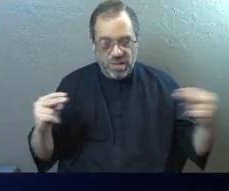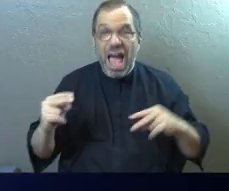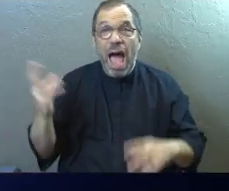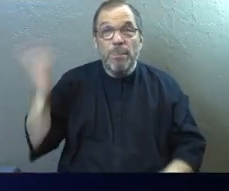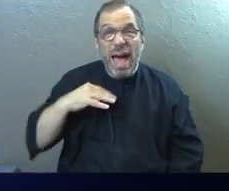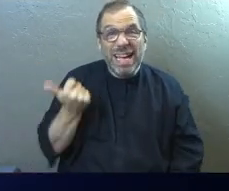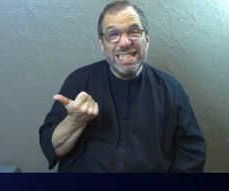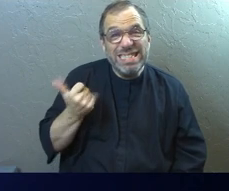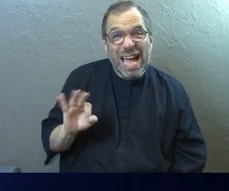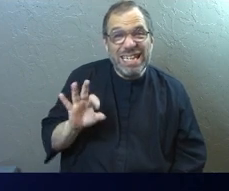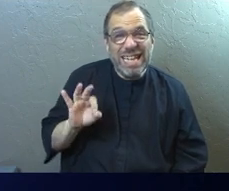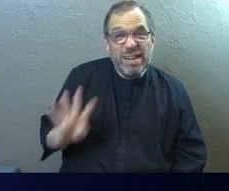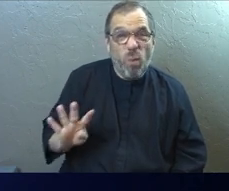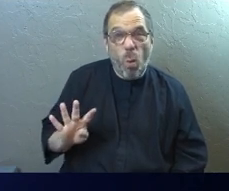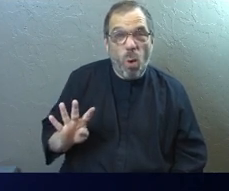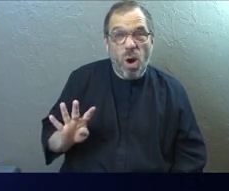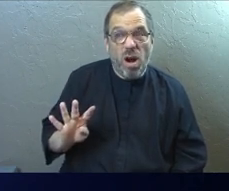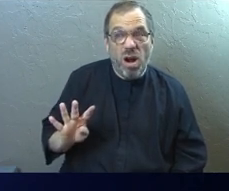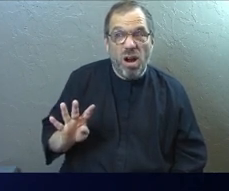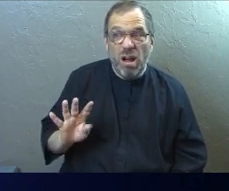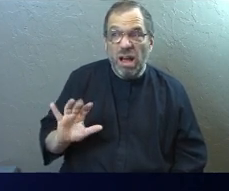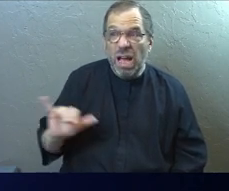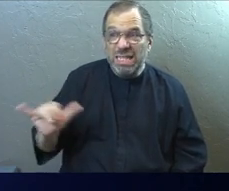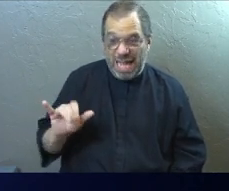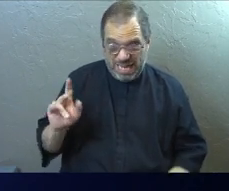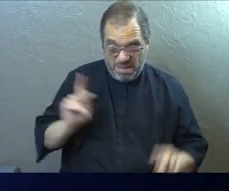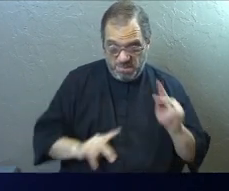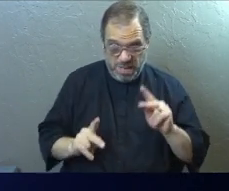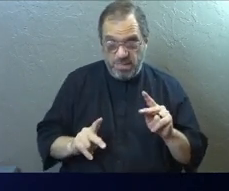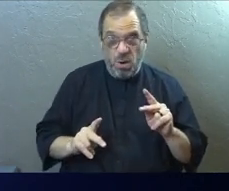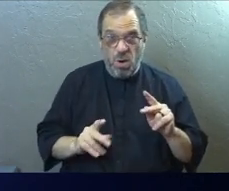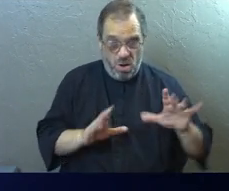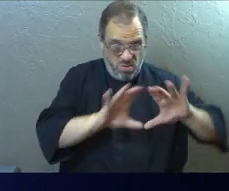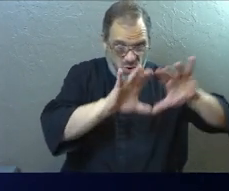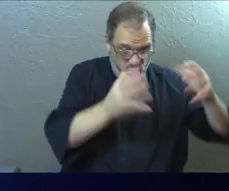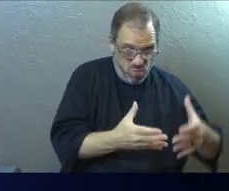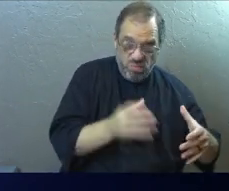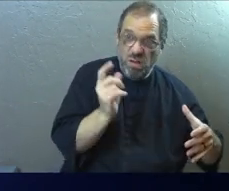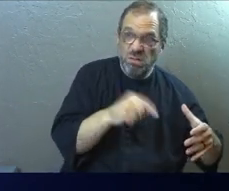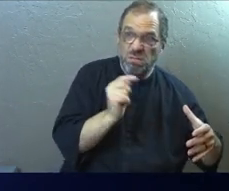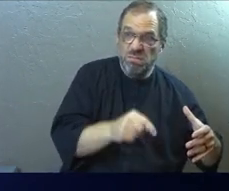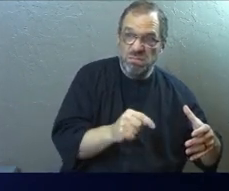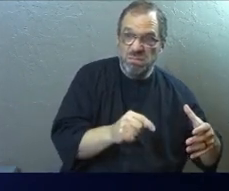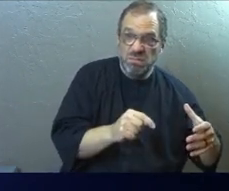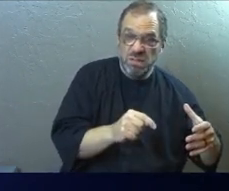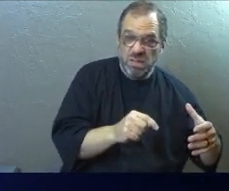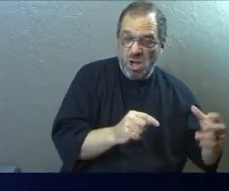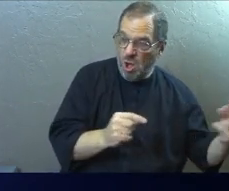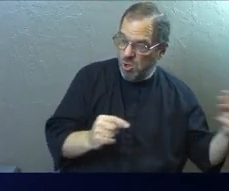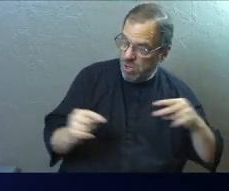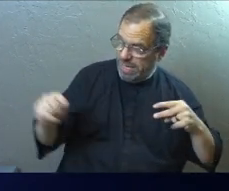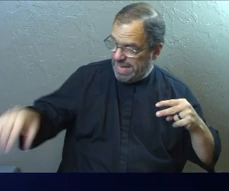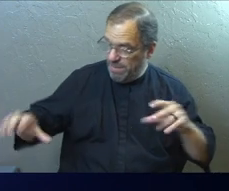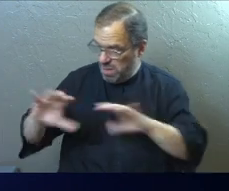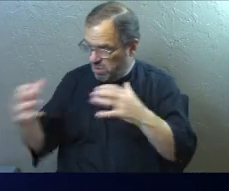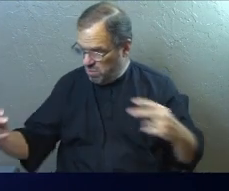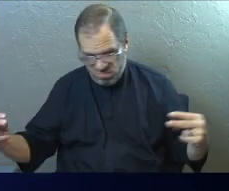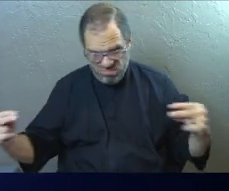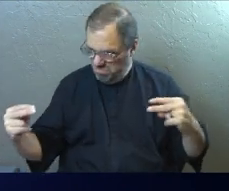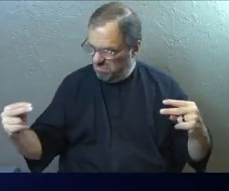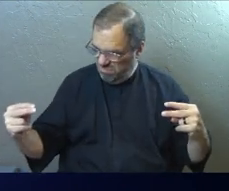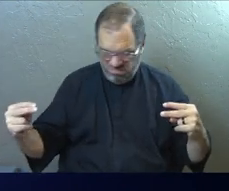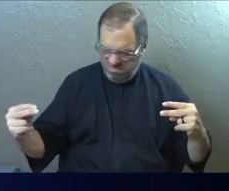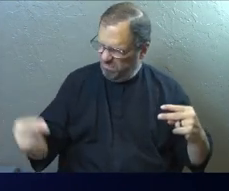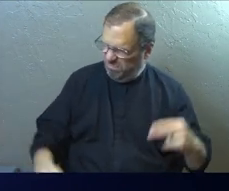to 1994. And do you see that? It's like people in the one party looking at the other one or